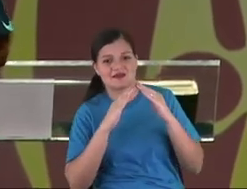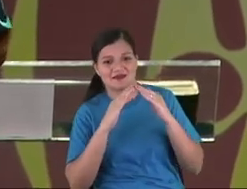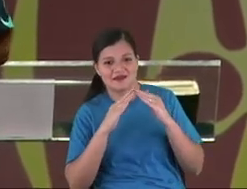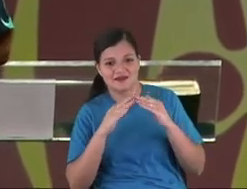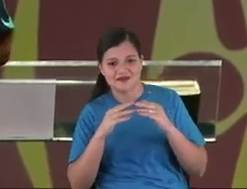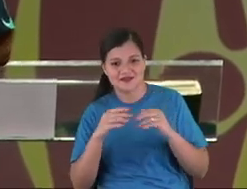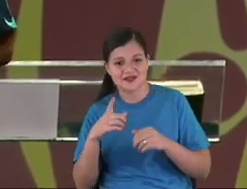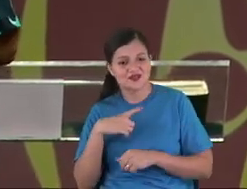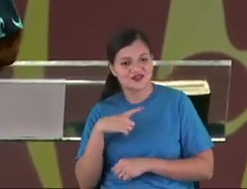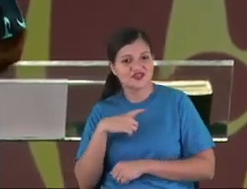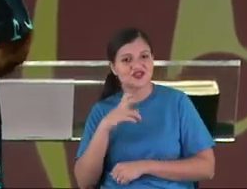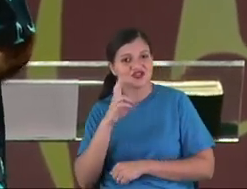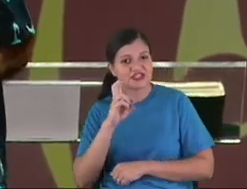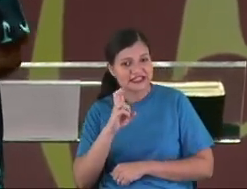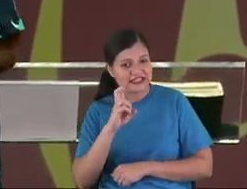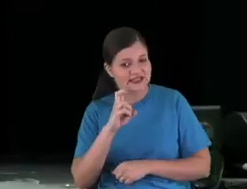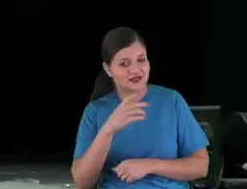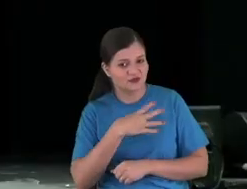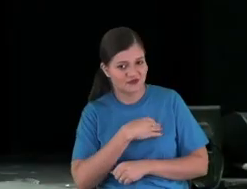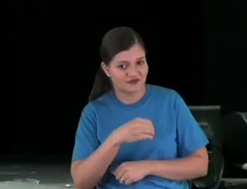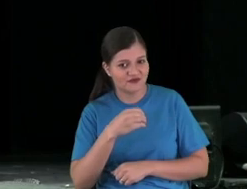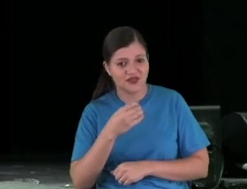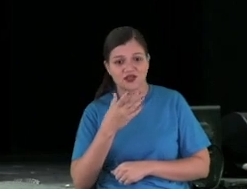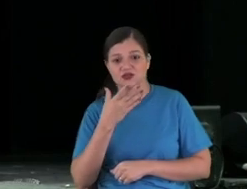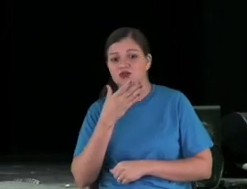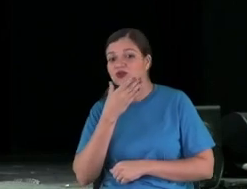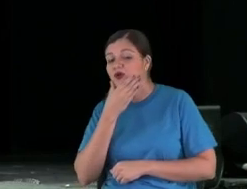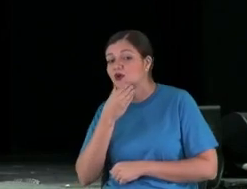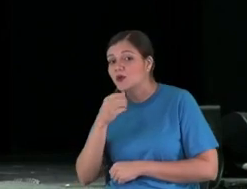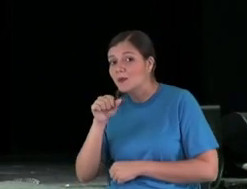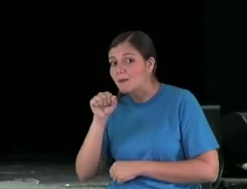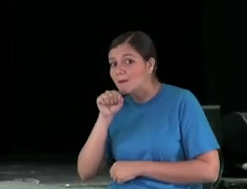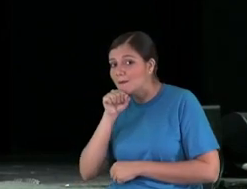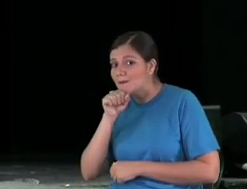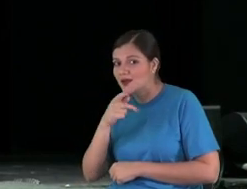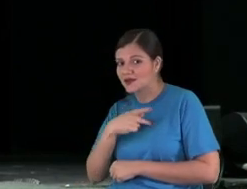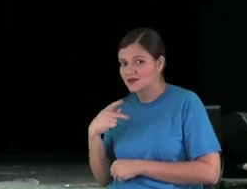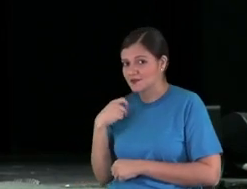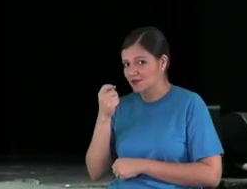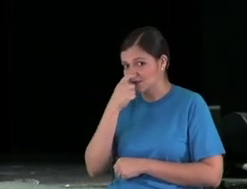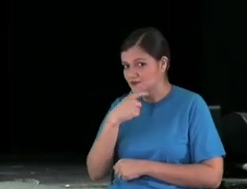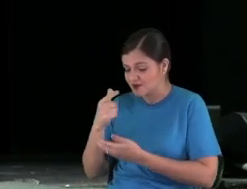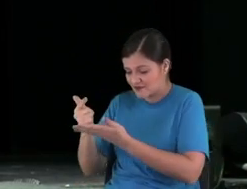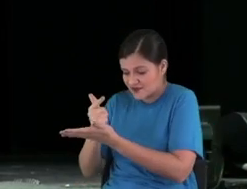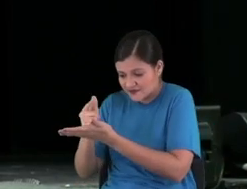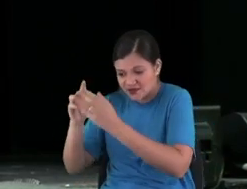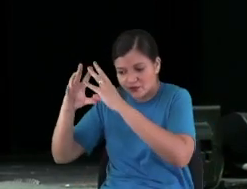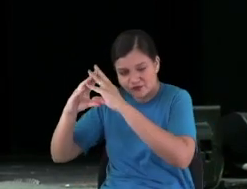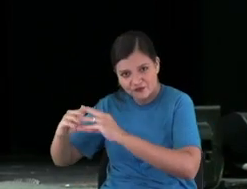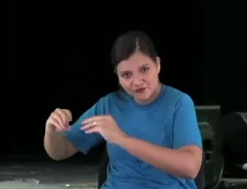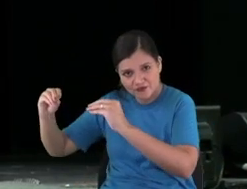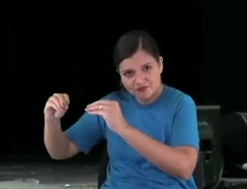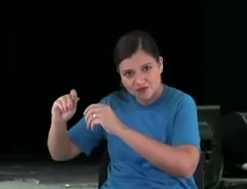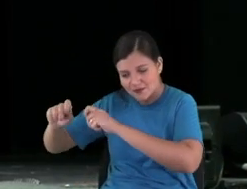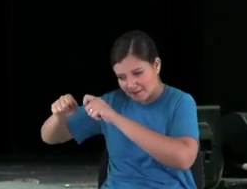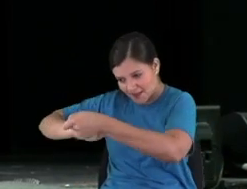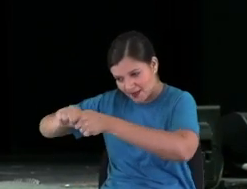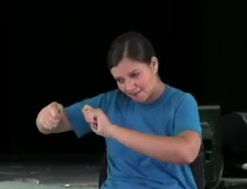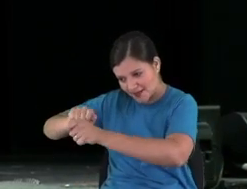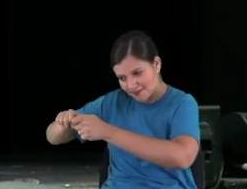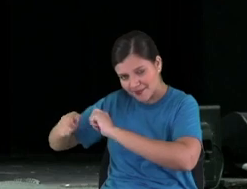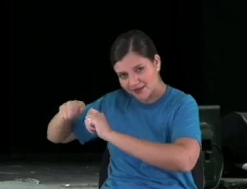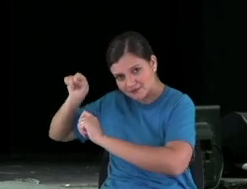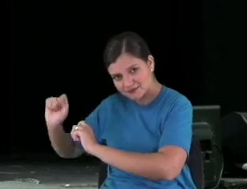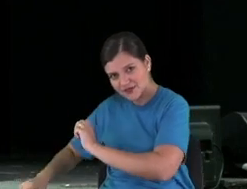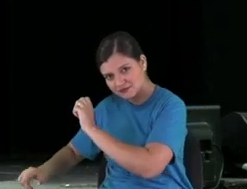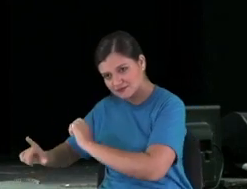I had five kids. I just cut it off. I put away in the trash, the magazine. Do